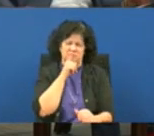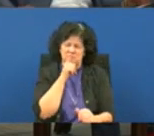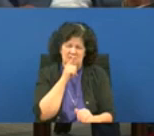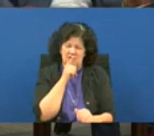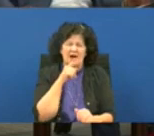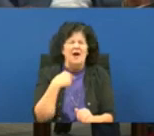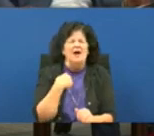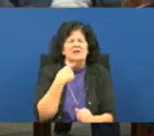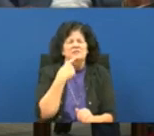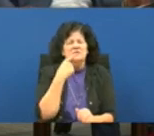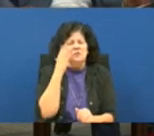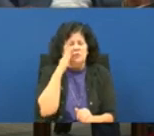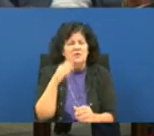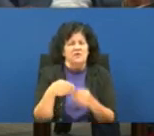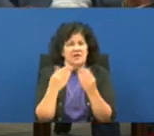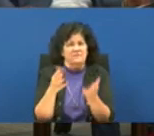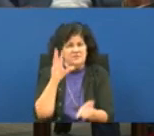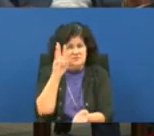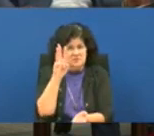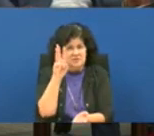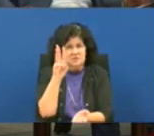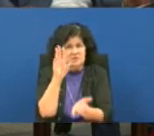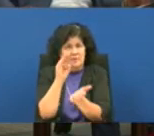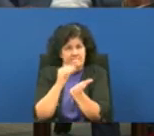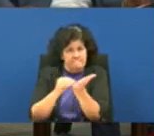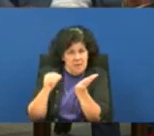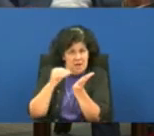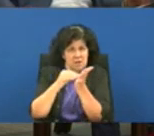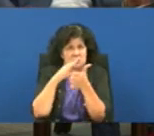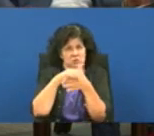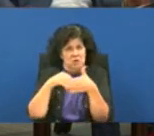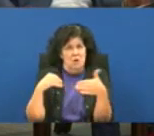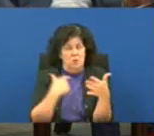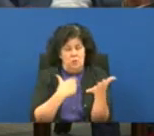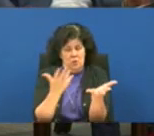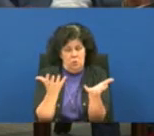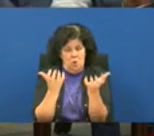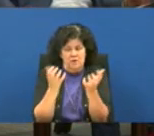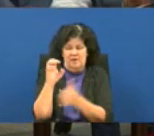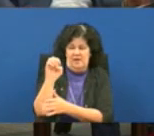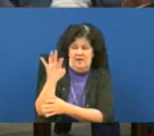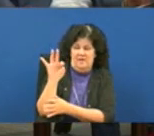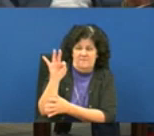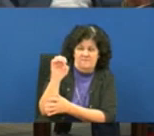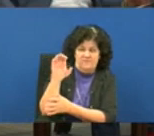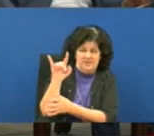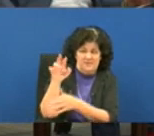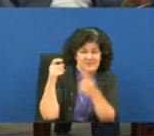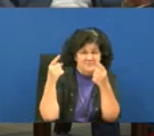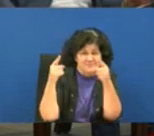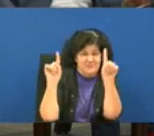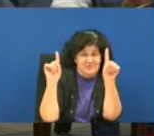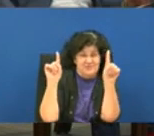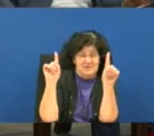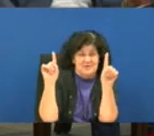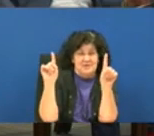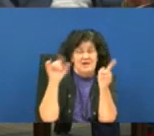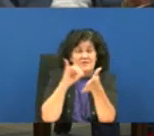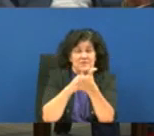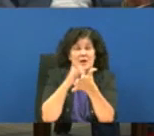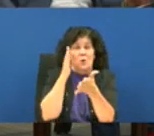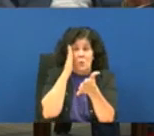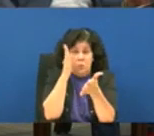said we were going to give you six million dollars and we wanted something that was effective that would be a diversion that would